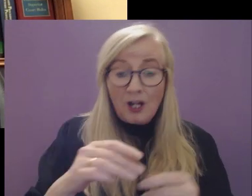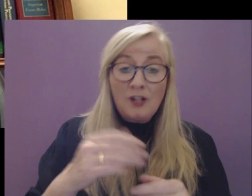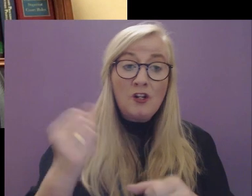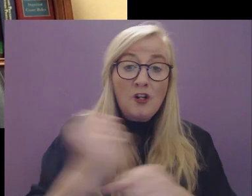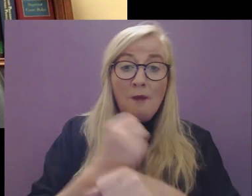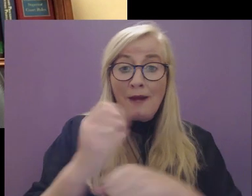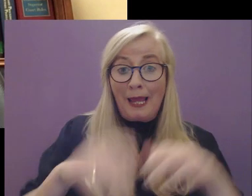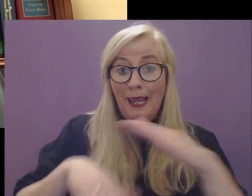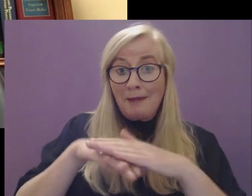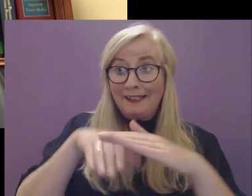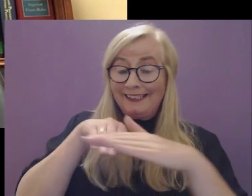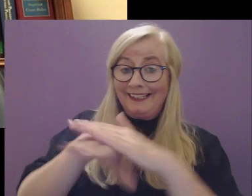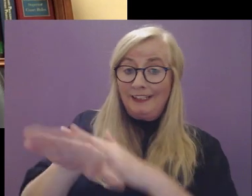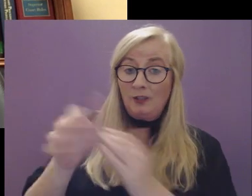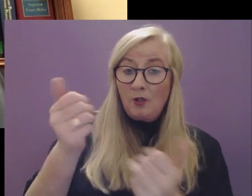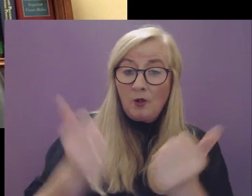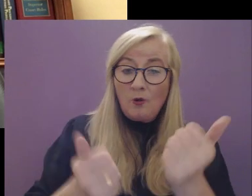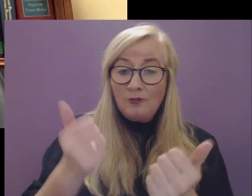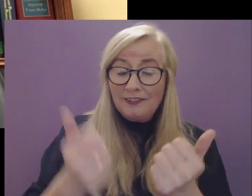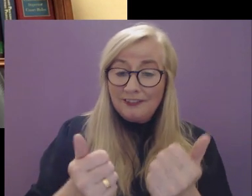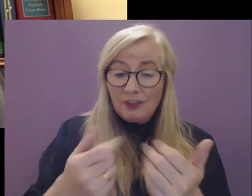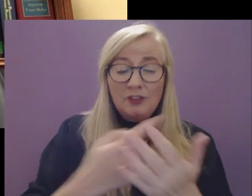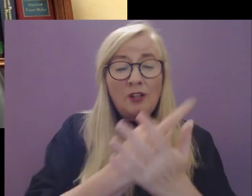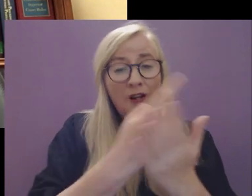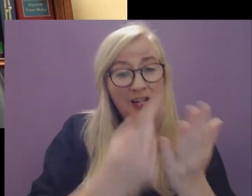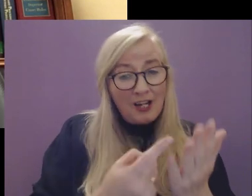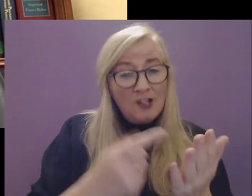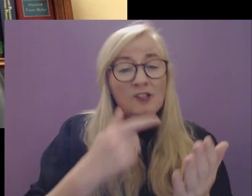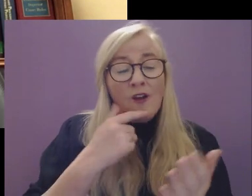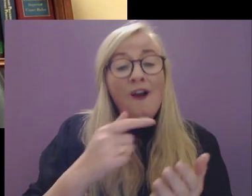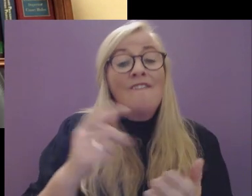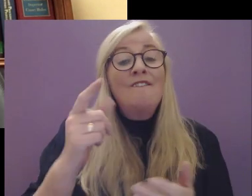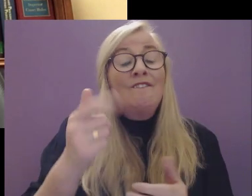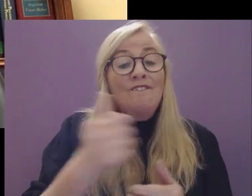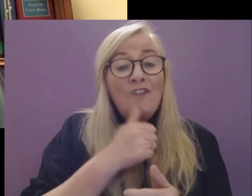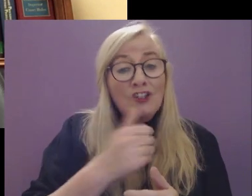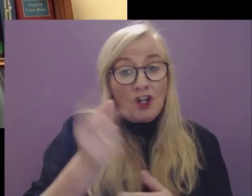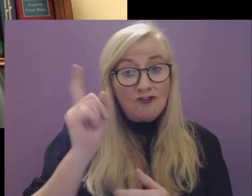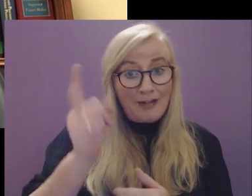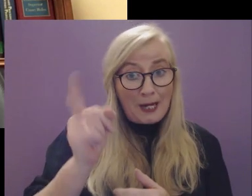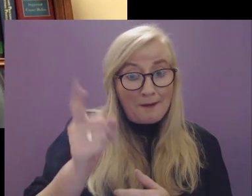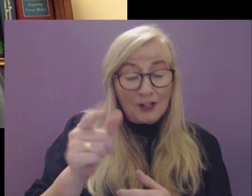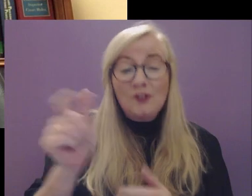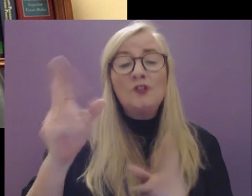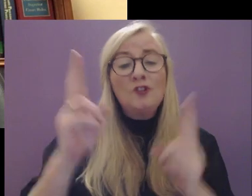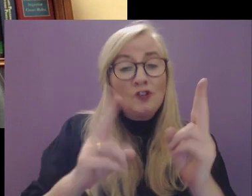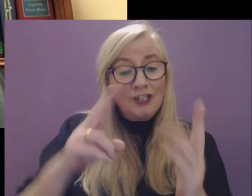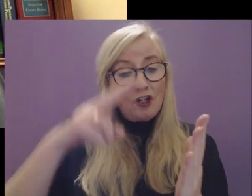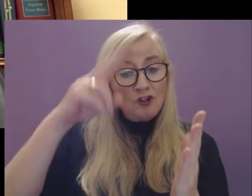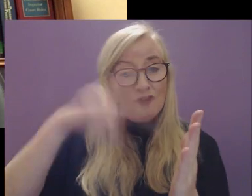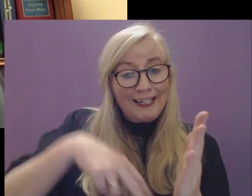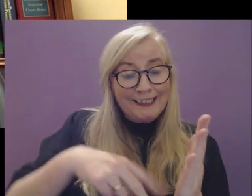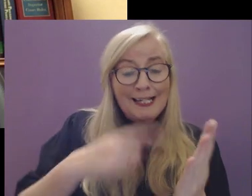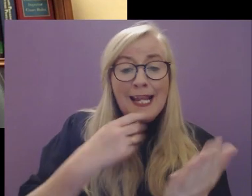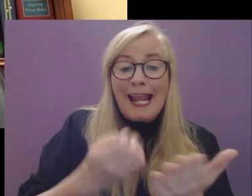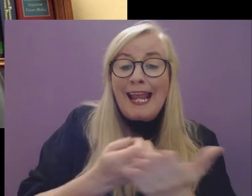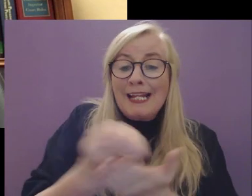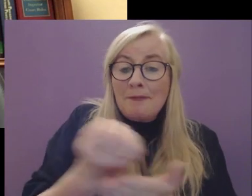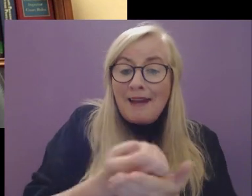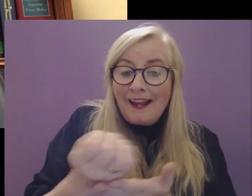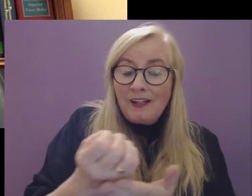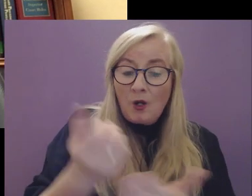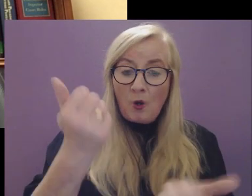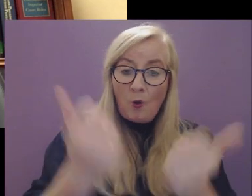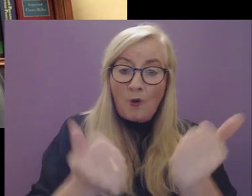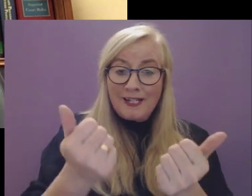number limitations in courtrooms. In this regard, I would firstly recommend that any court user should read the Explaining the